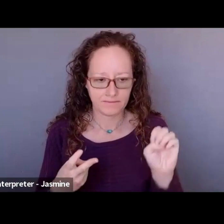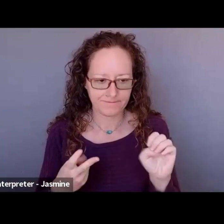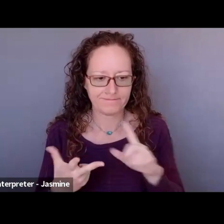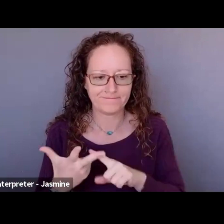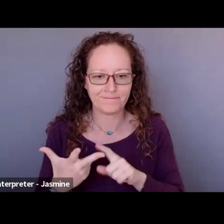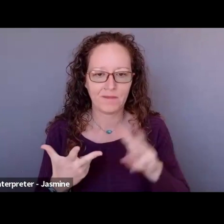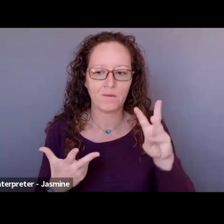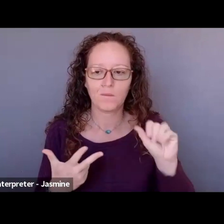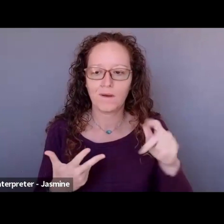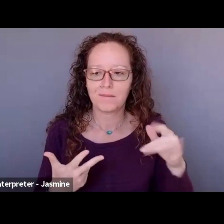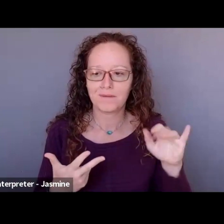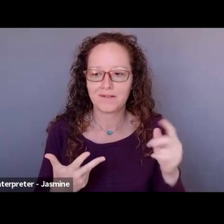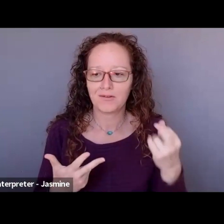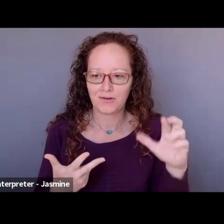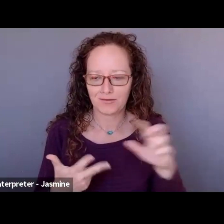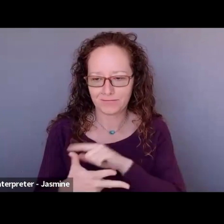and Wappinjoe people.